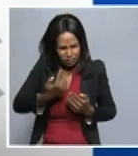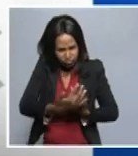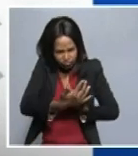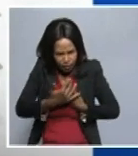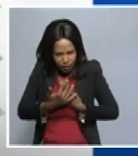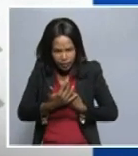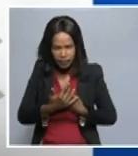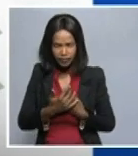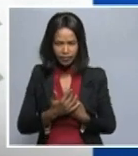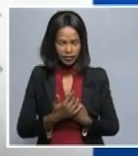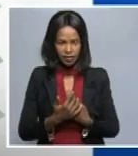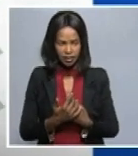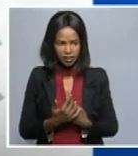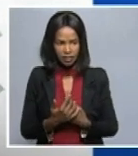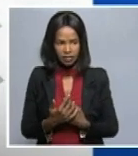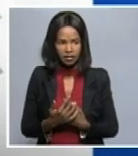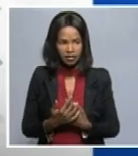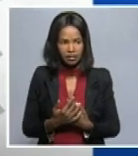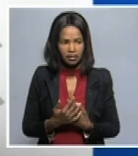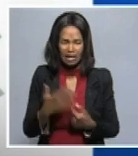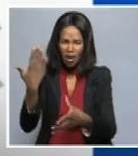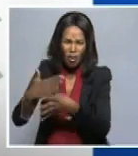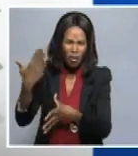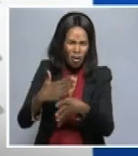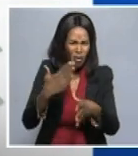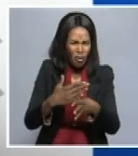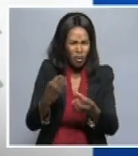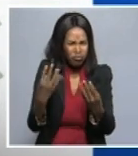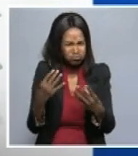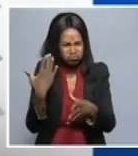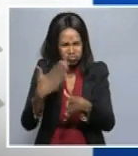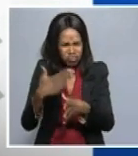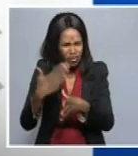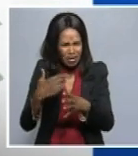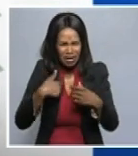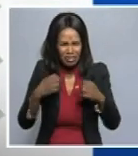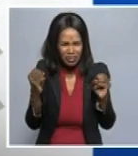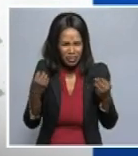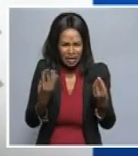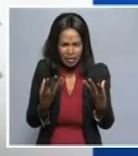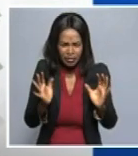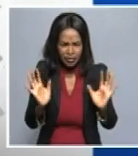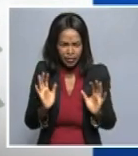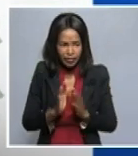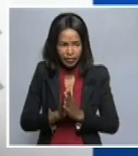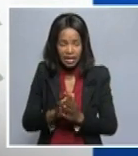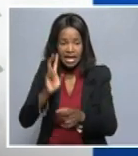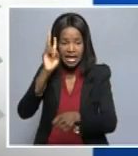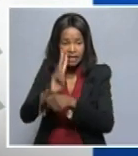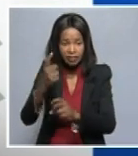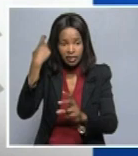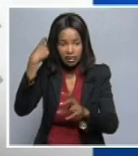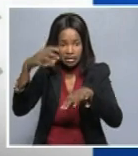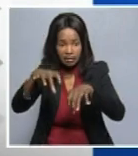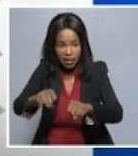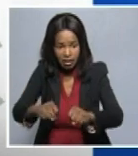am not doing heavy work, so I am not doing official work. The deputy minister is in charge of